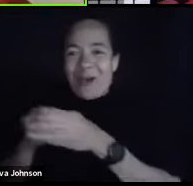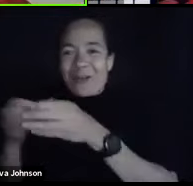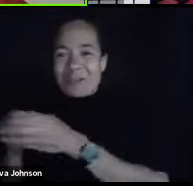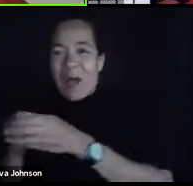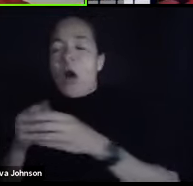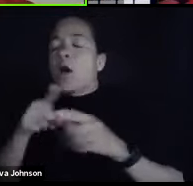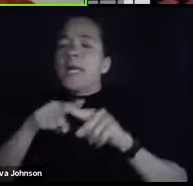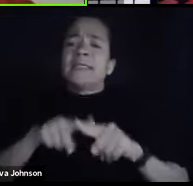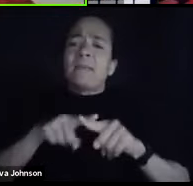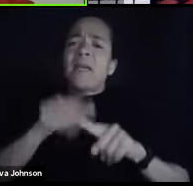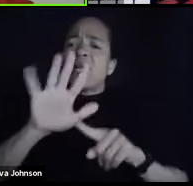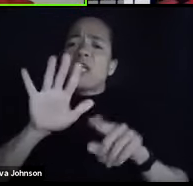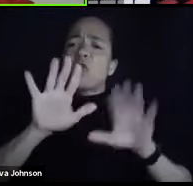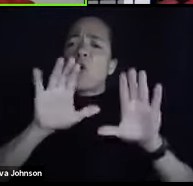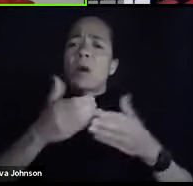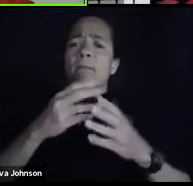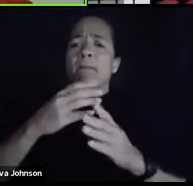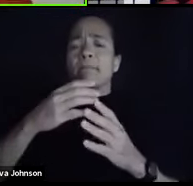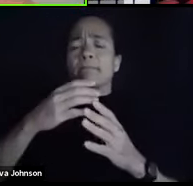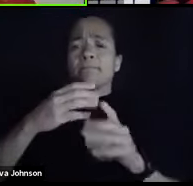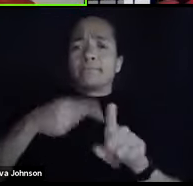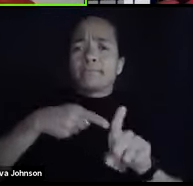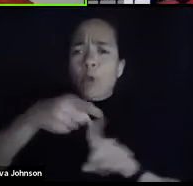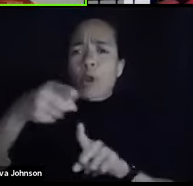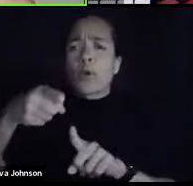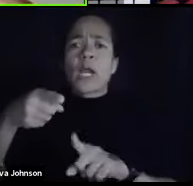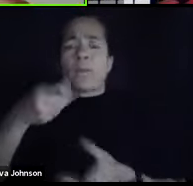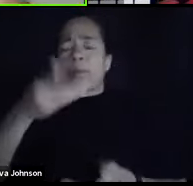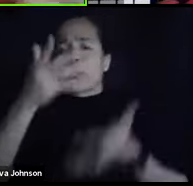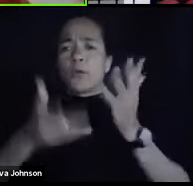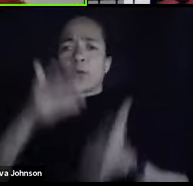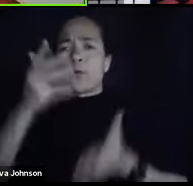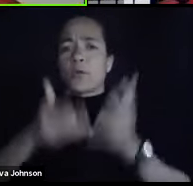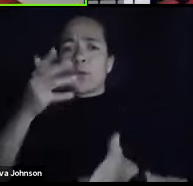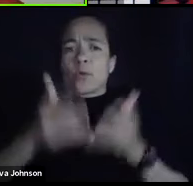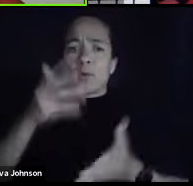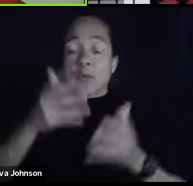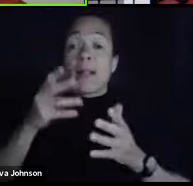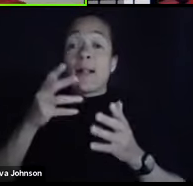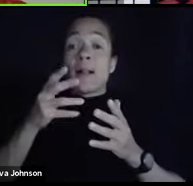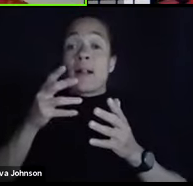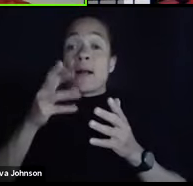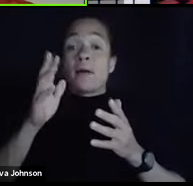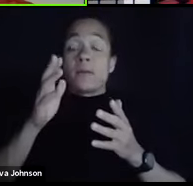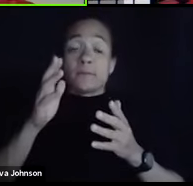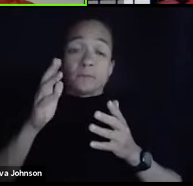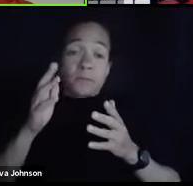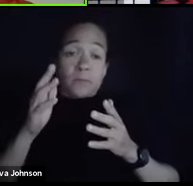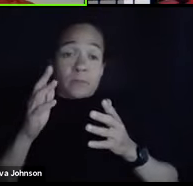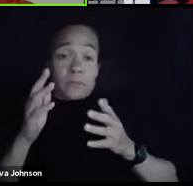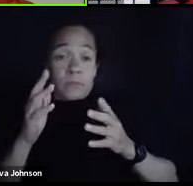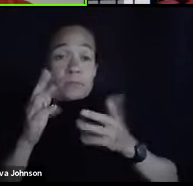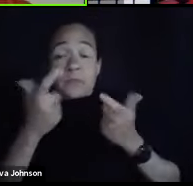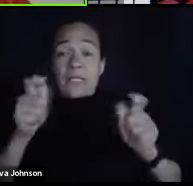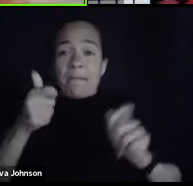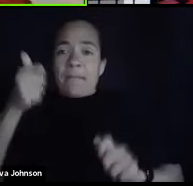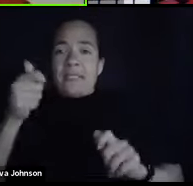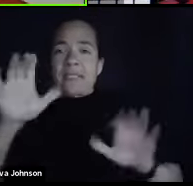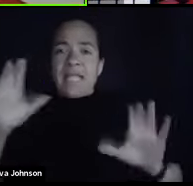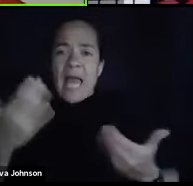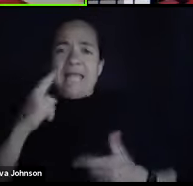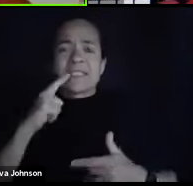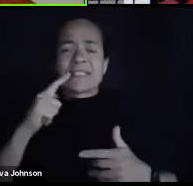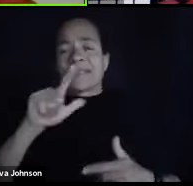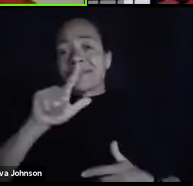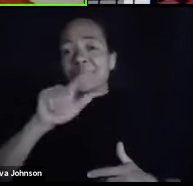And depending on your program, you might have classes. know, our average class size at the university as a whole is 26. So oftentimes we're going to have the